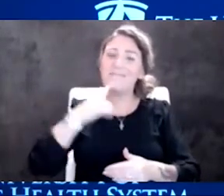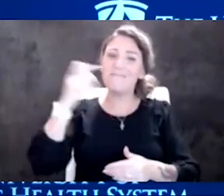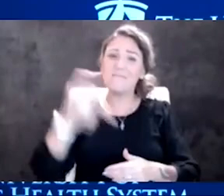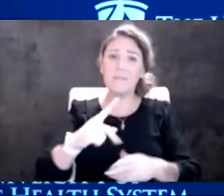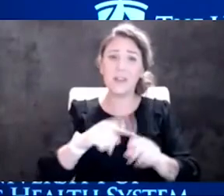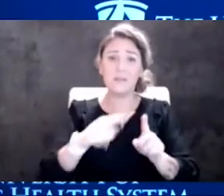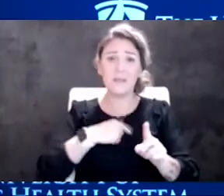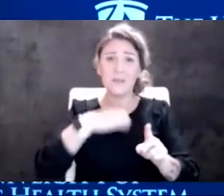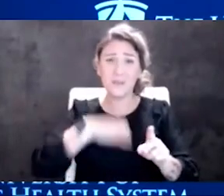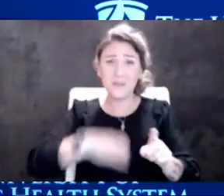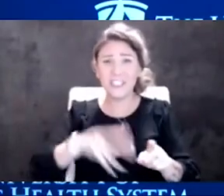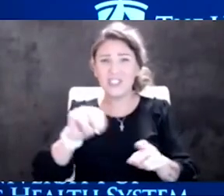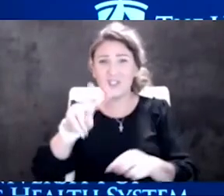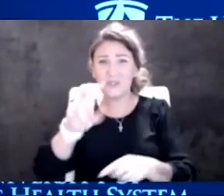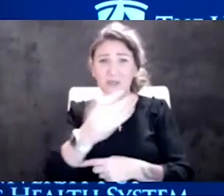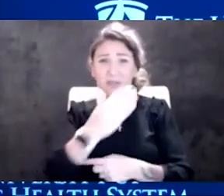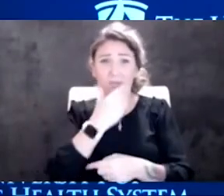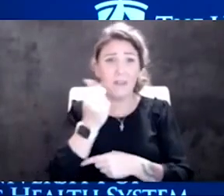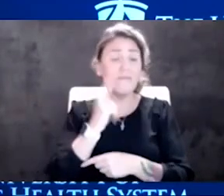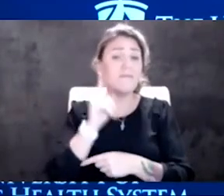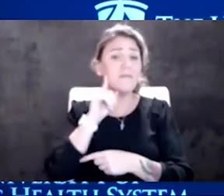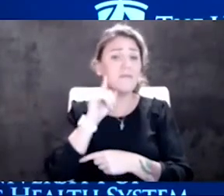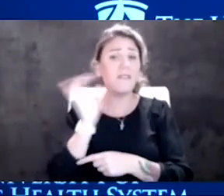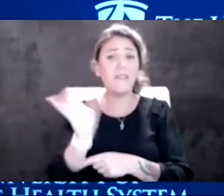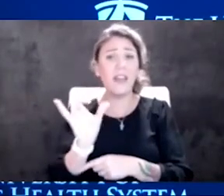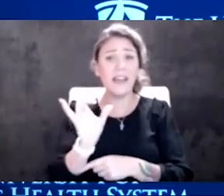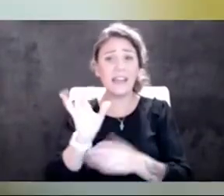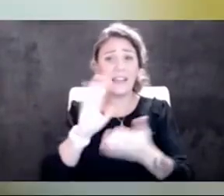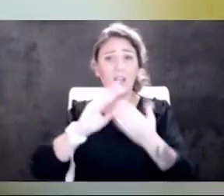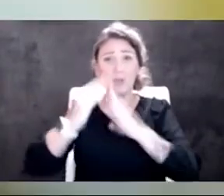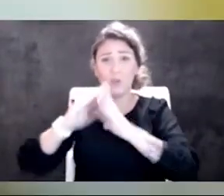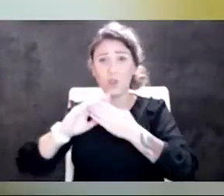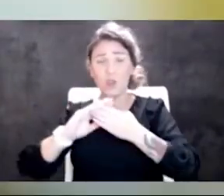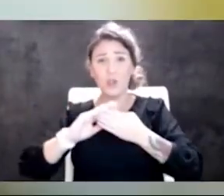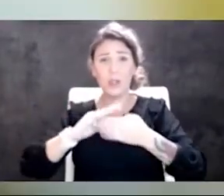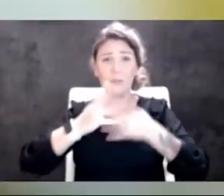better, but it sounds like community blood bank, we have a shortage.